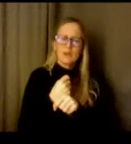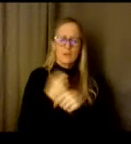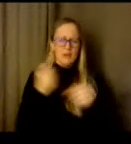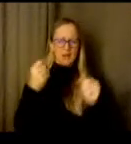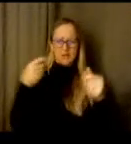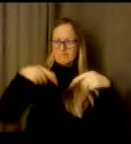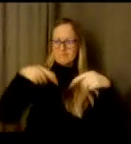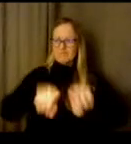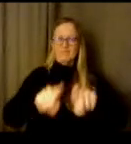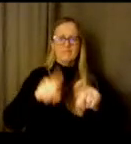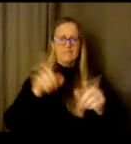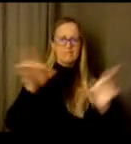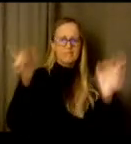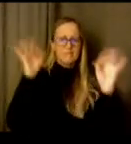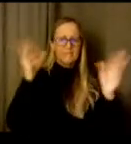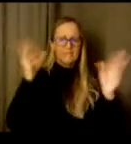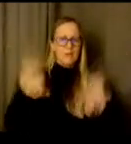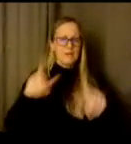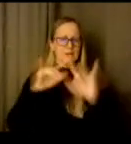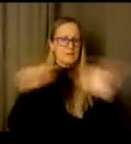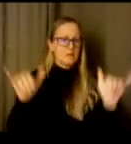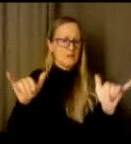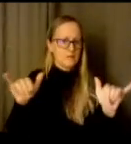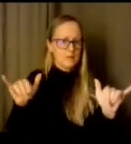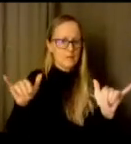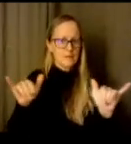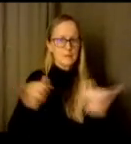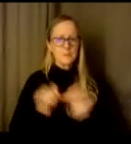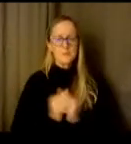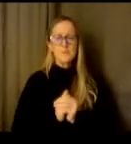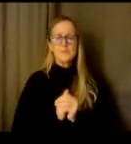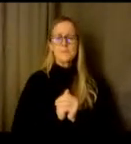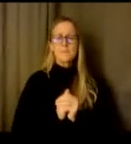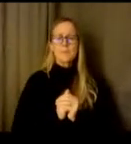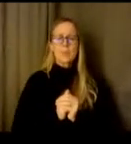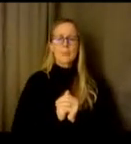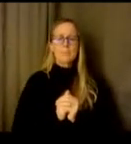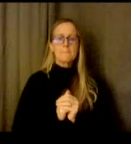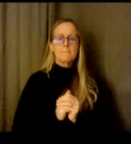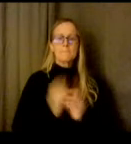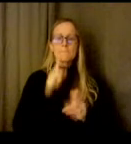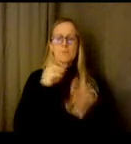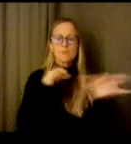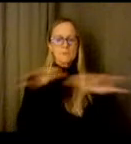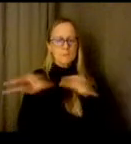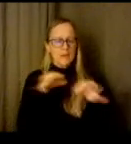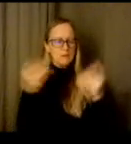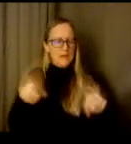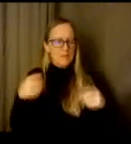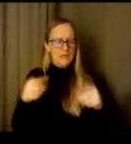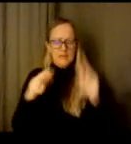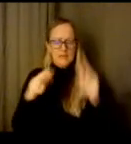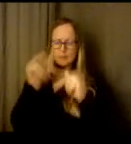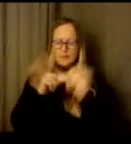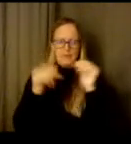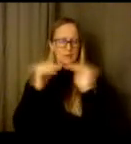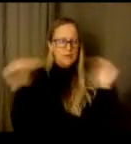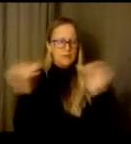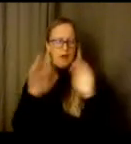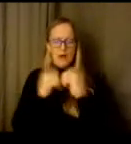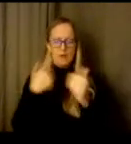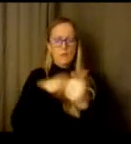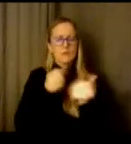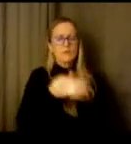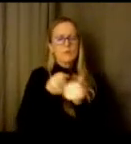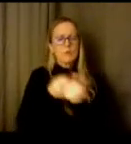face. Just to speak a little bit about what we are doing at the building level to support the mental health of our students.